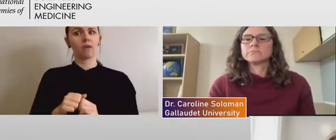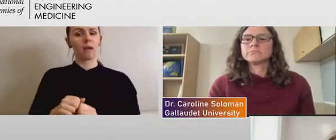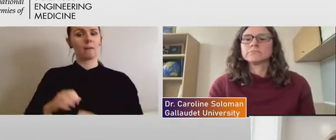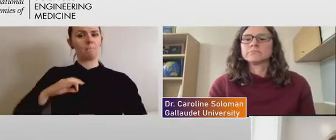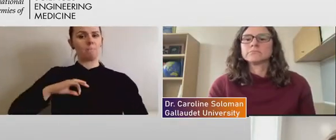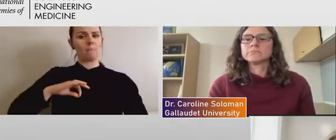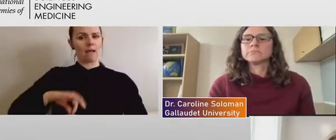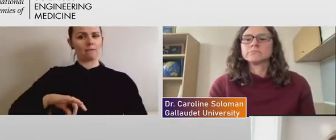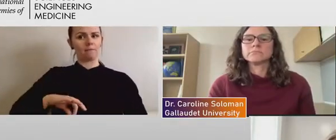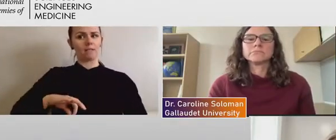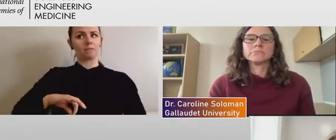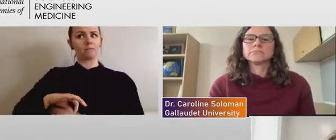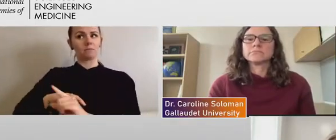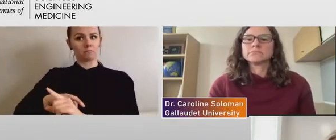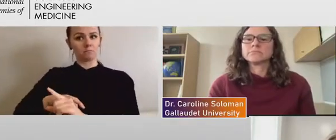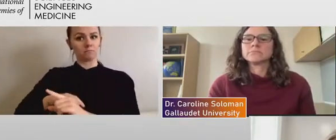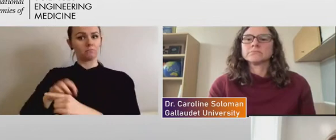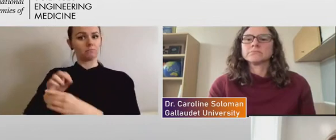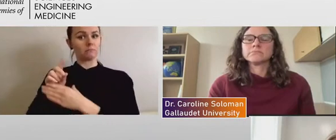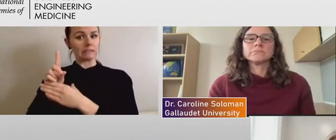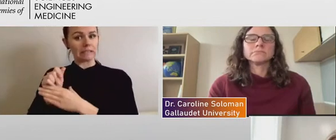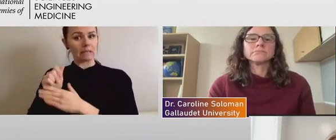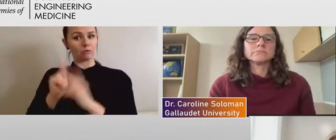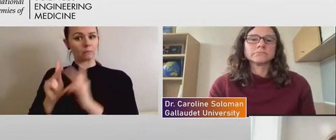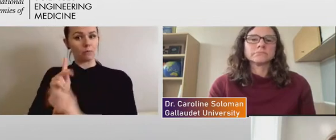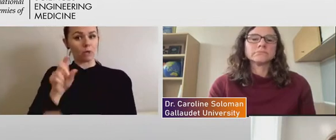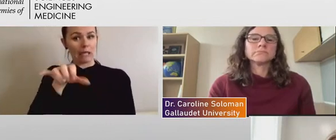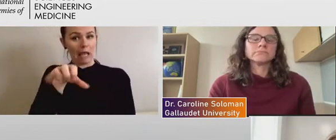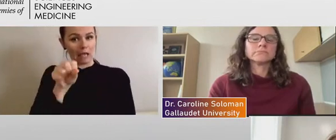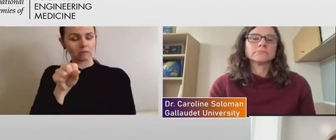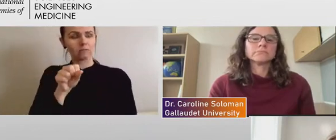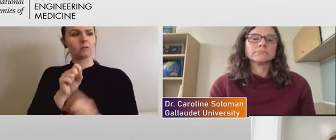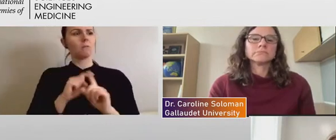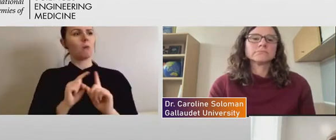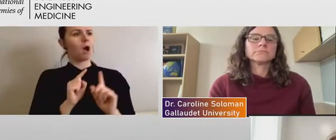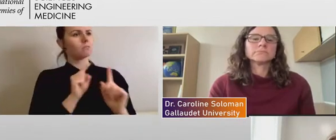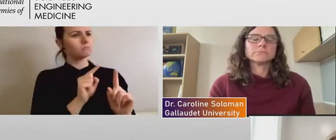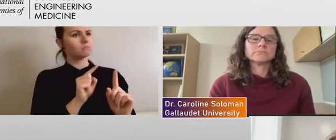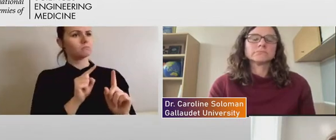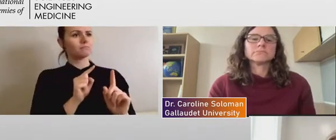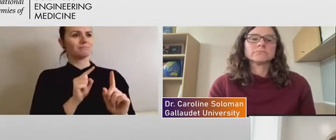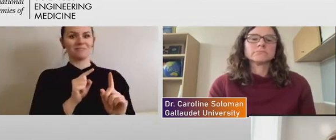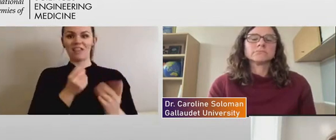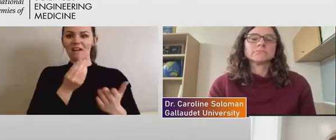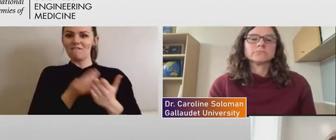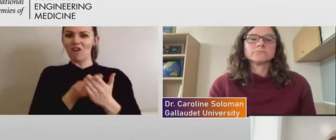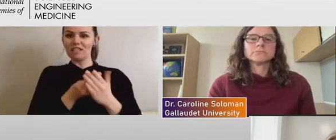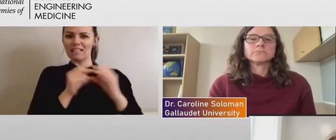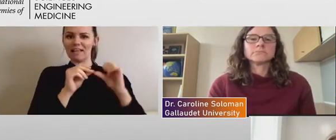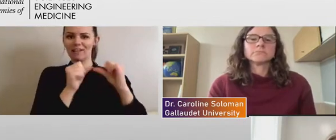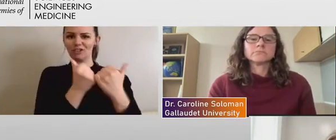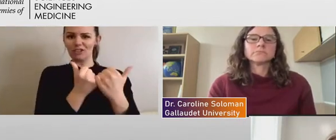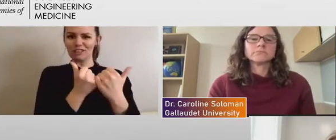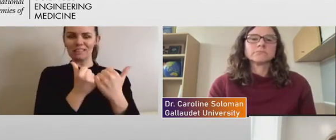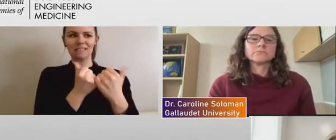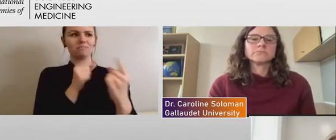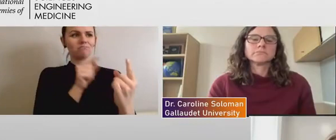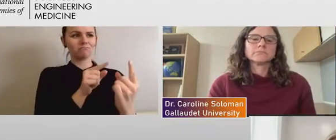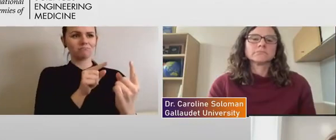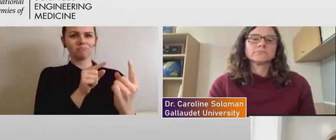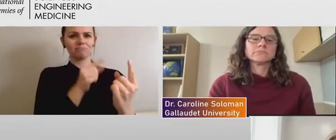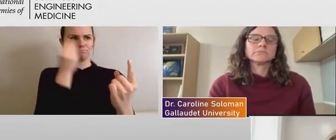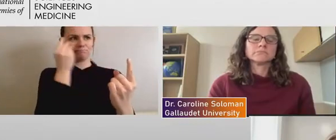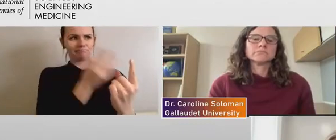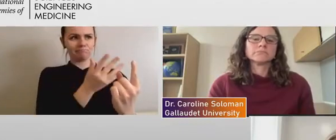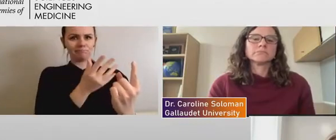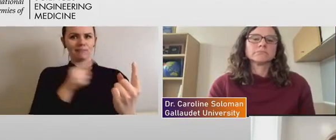who will be utilizing that funding, but it also lets the funding agency know that this is a need